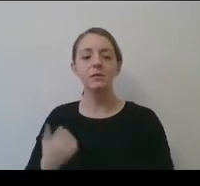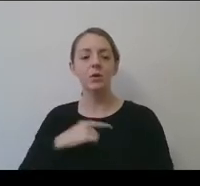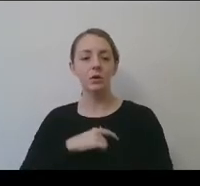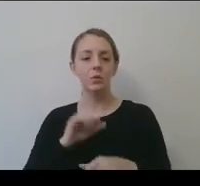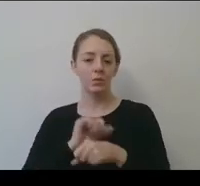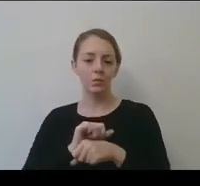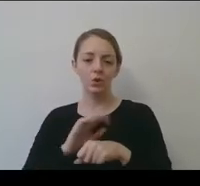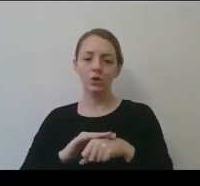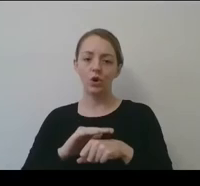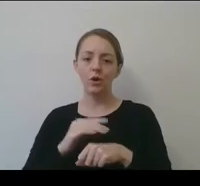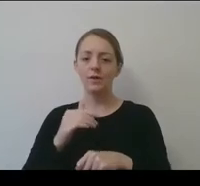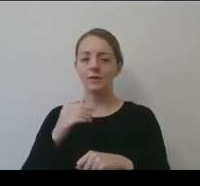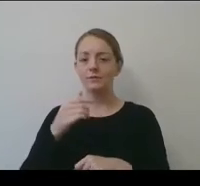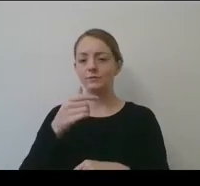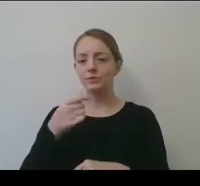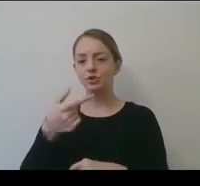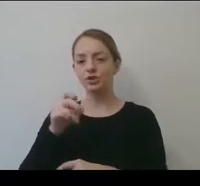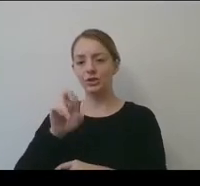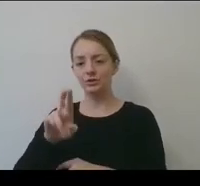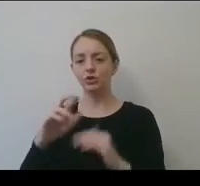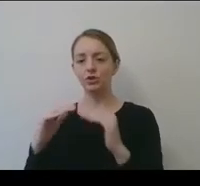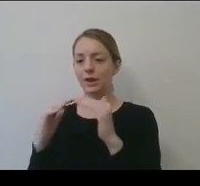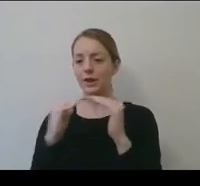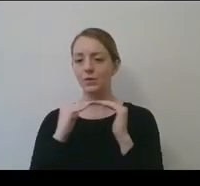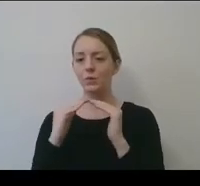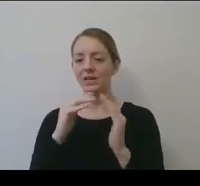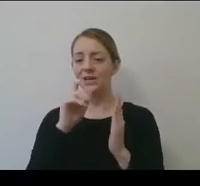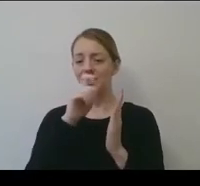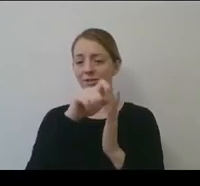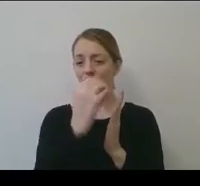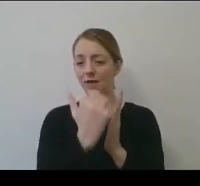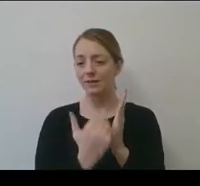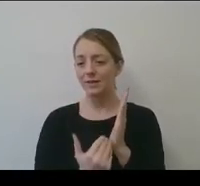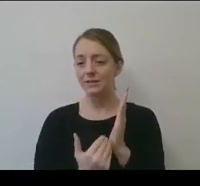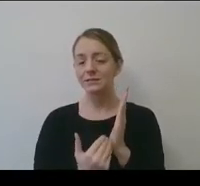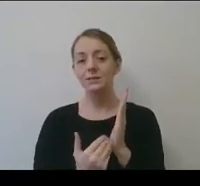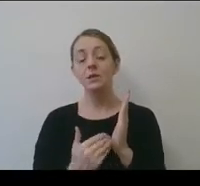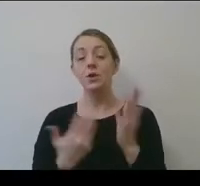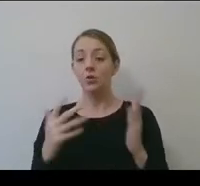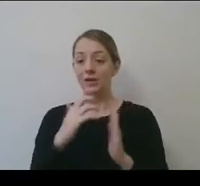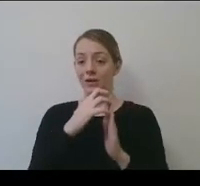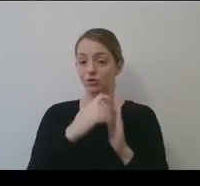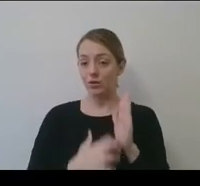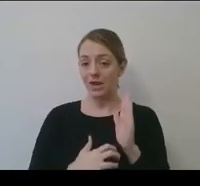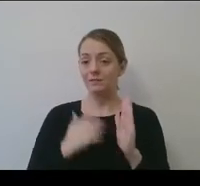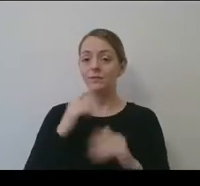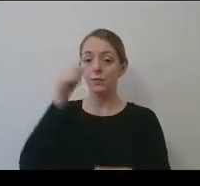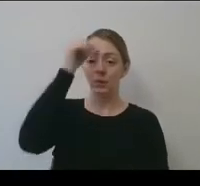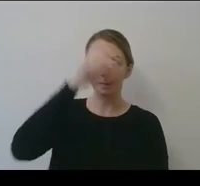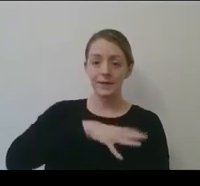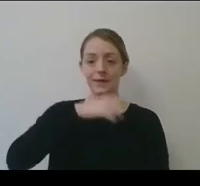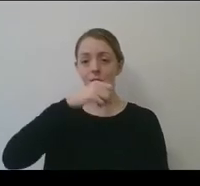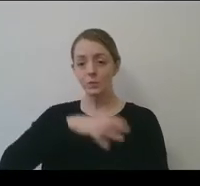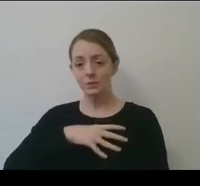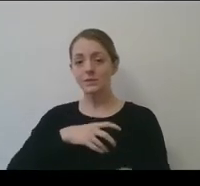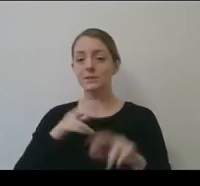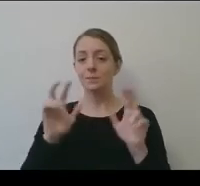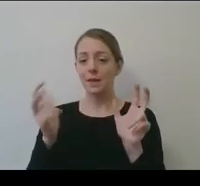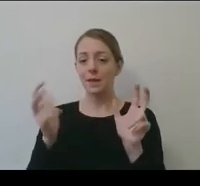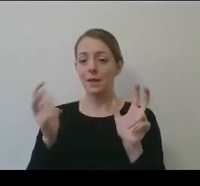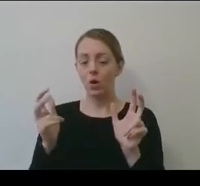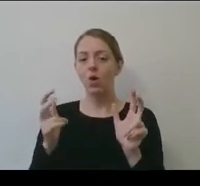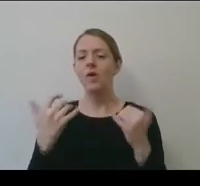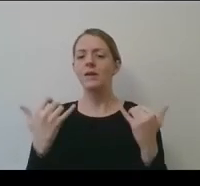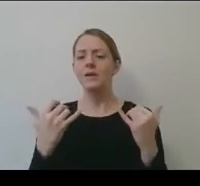gender equity checklist, um, we have a really good draft for men's and women's basketball, and now we're looking at how that will, um, work across all